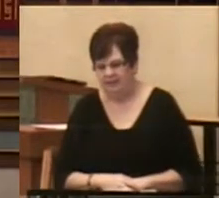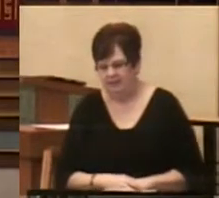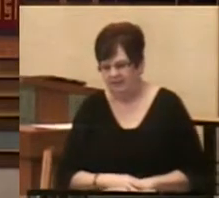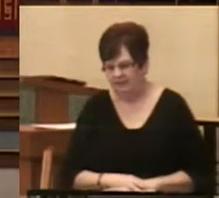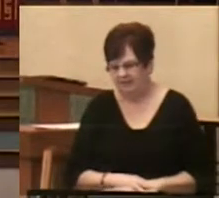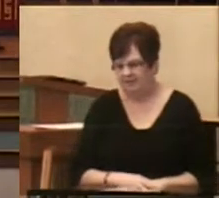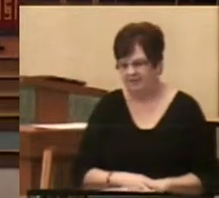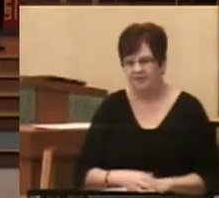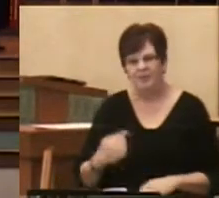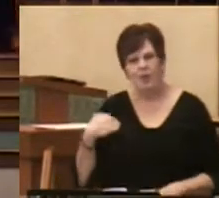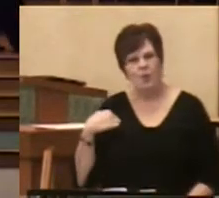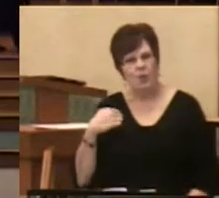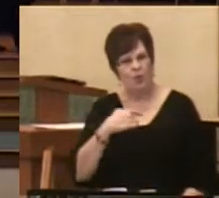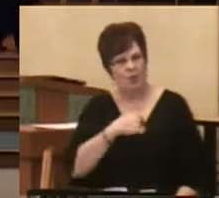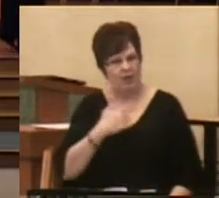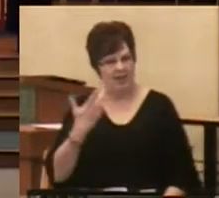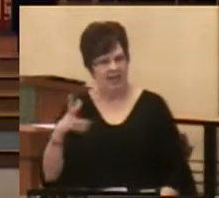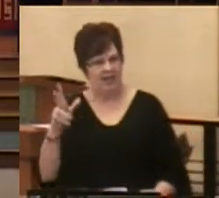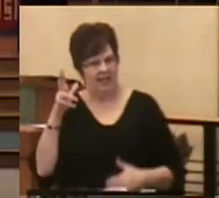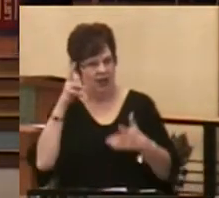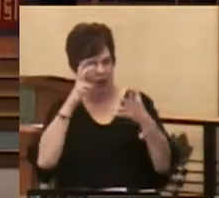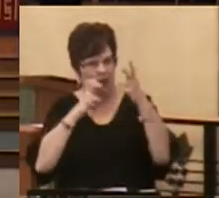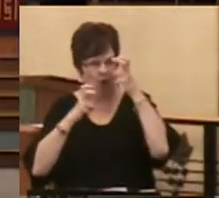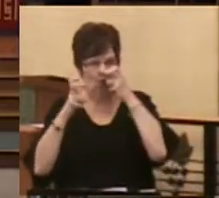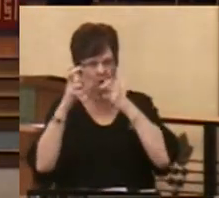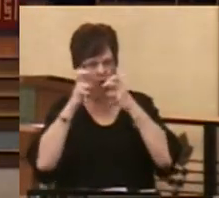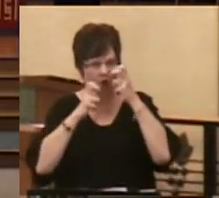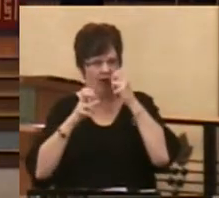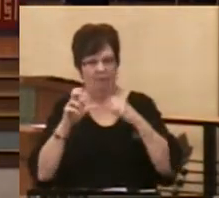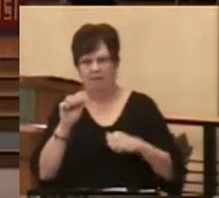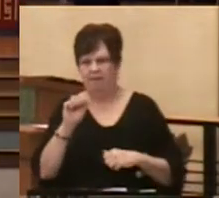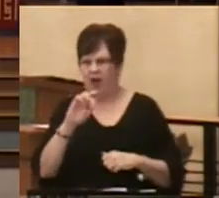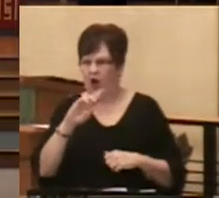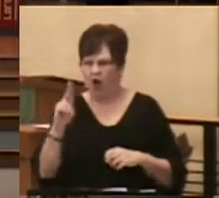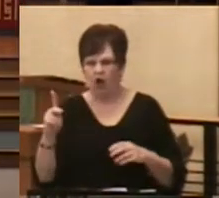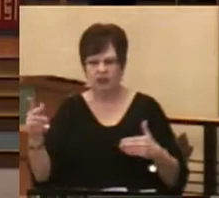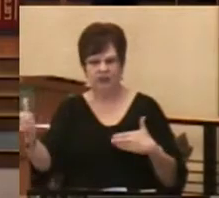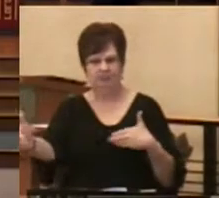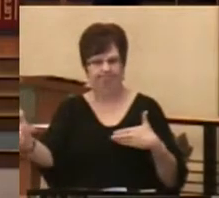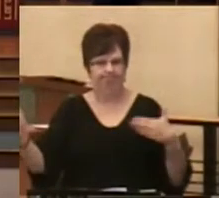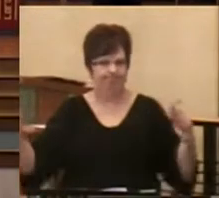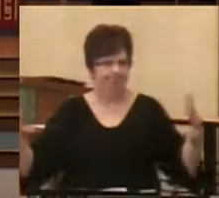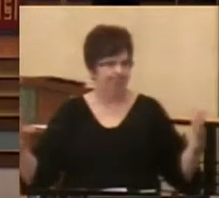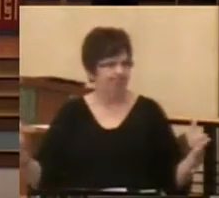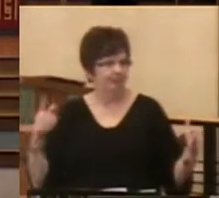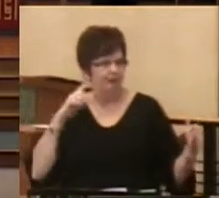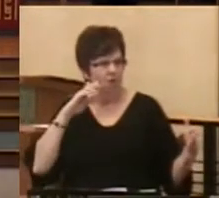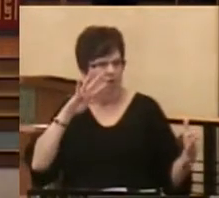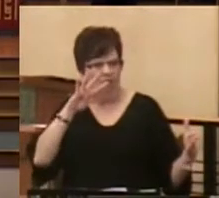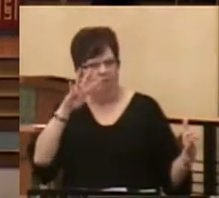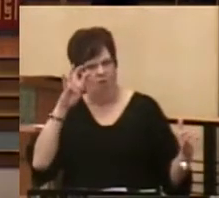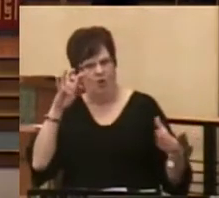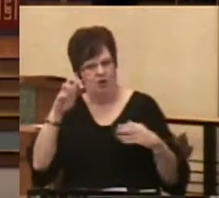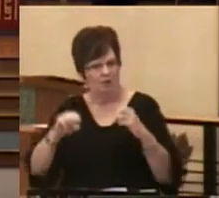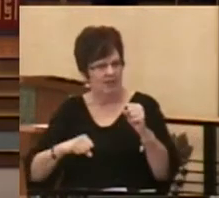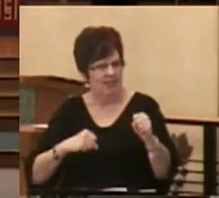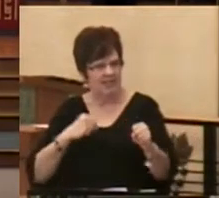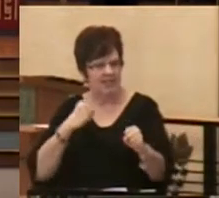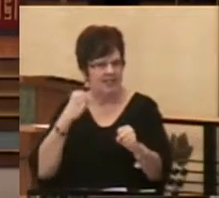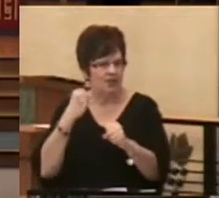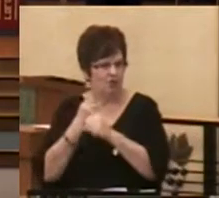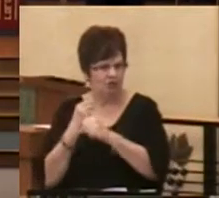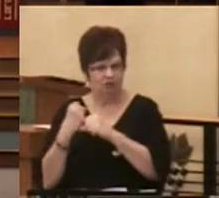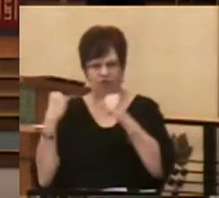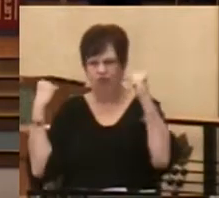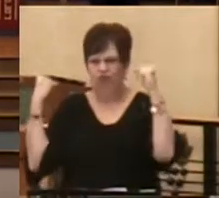We have heard of the Ark of the Covenant having for over 400 years to